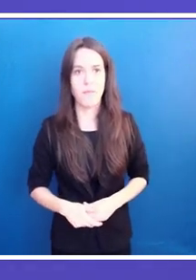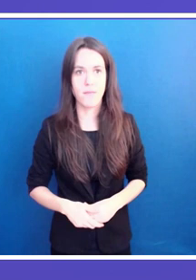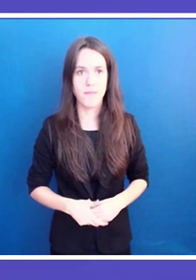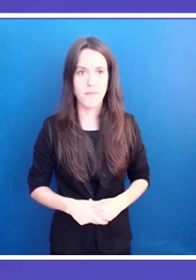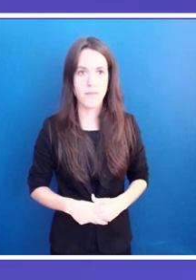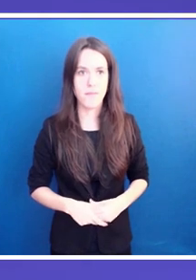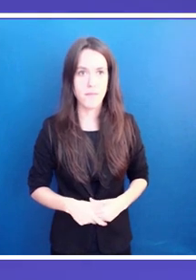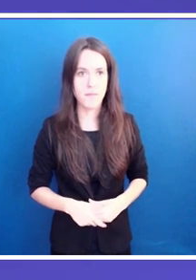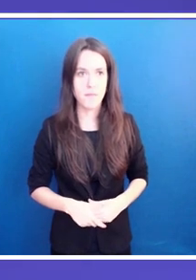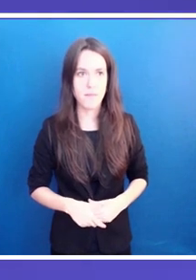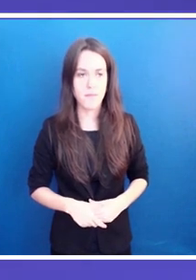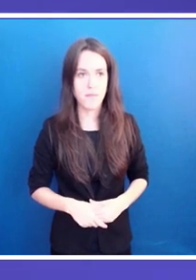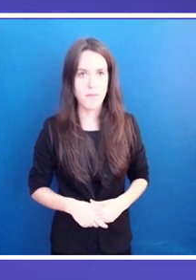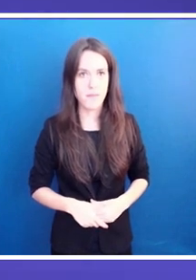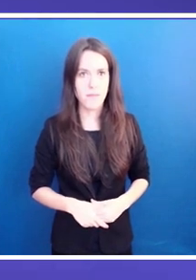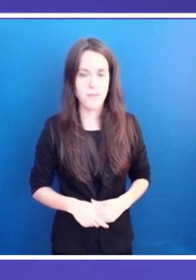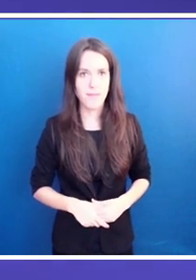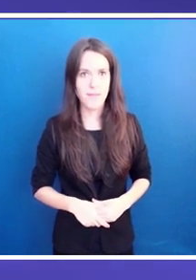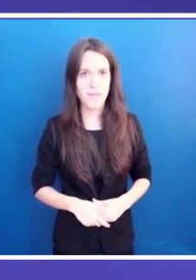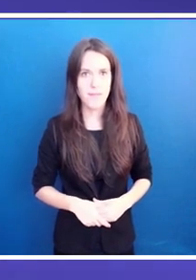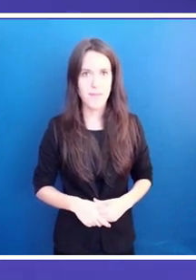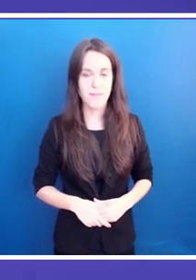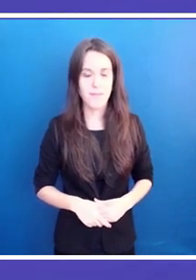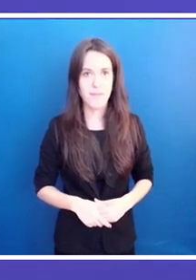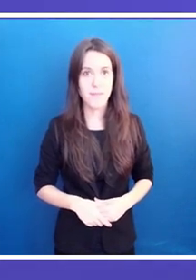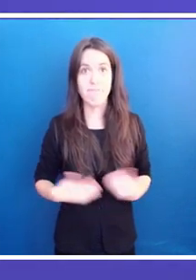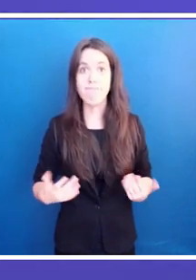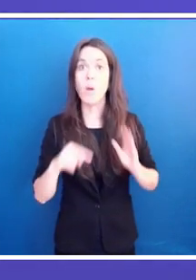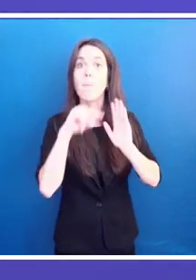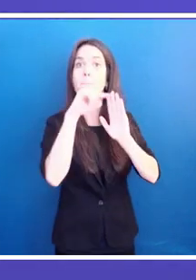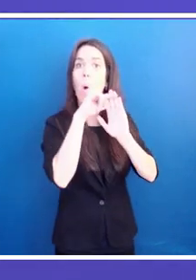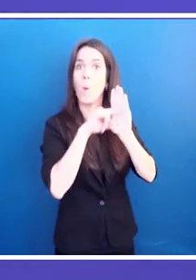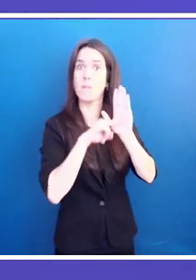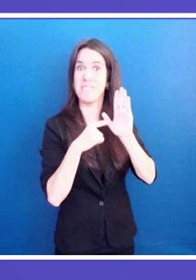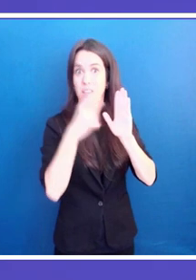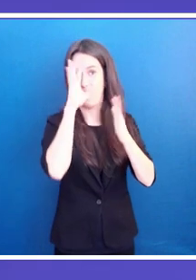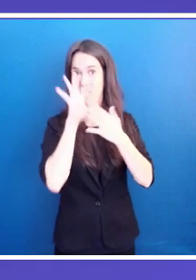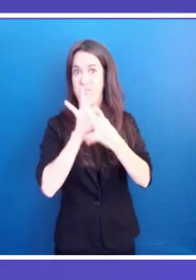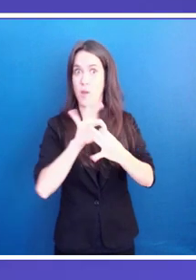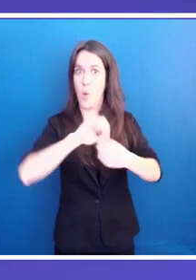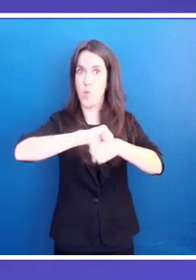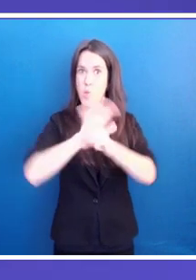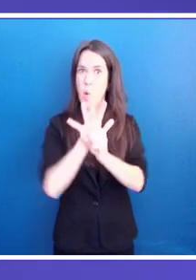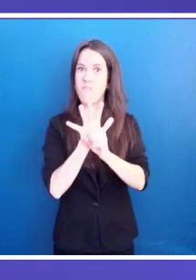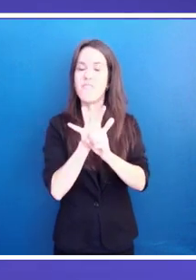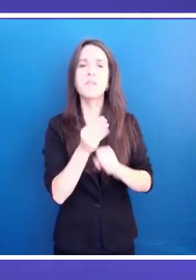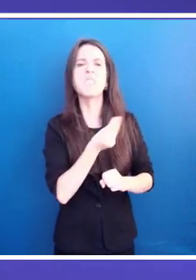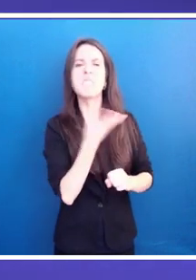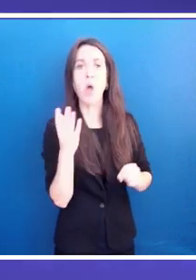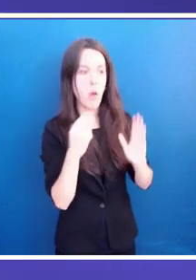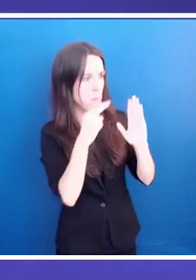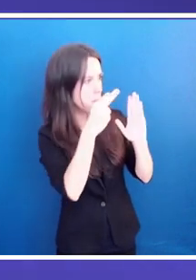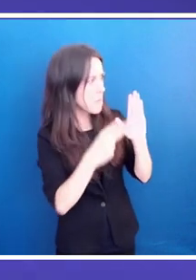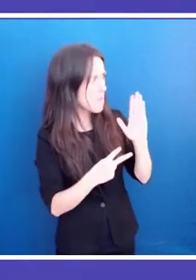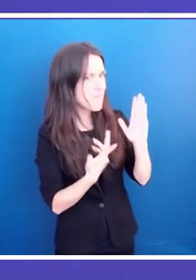Many policies, many policies,-19 policies have failed from actually benefiting the experience of